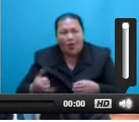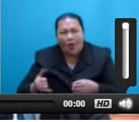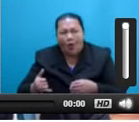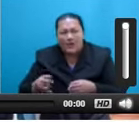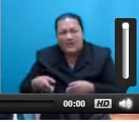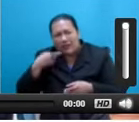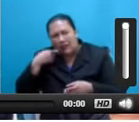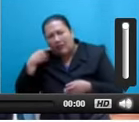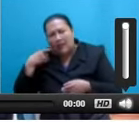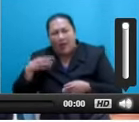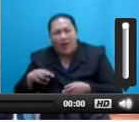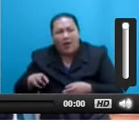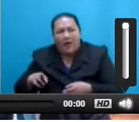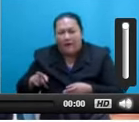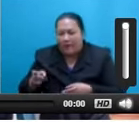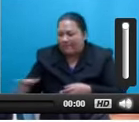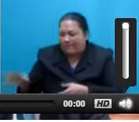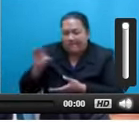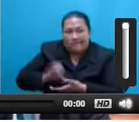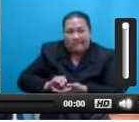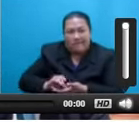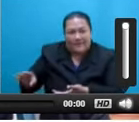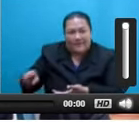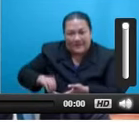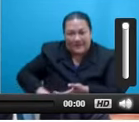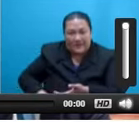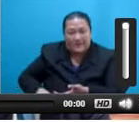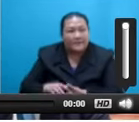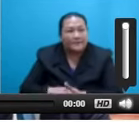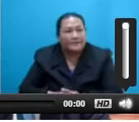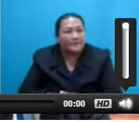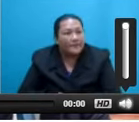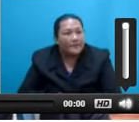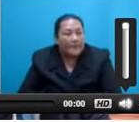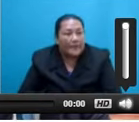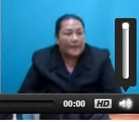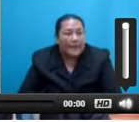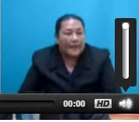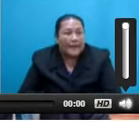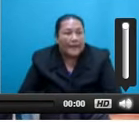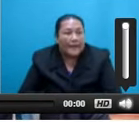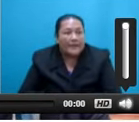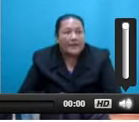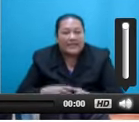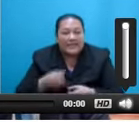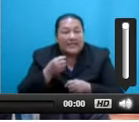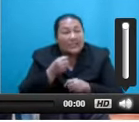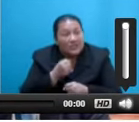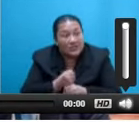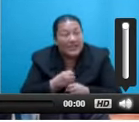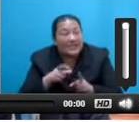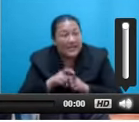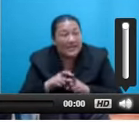this cash trap dictatorship? Thirdly, listen, as the indicators show that the GDP component of the cover